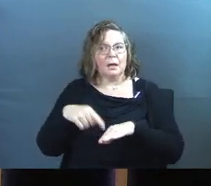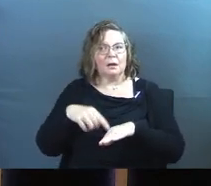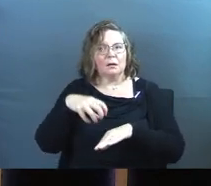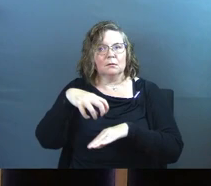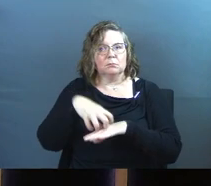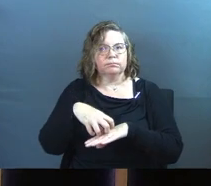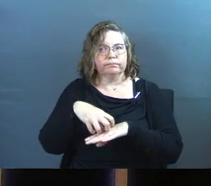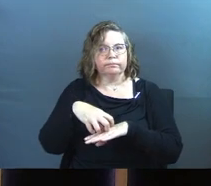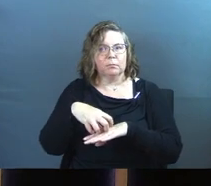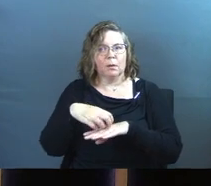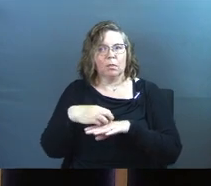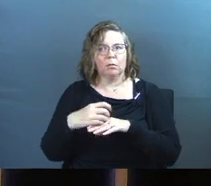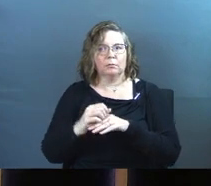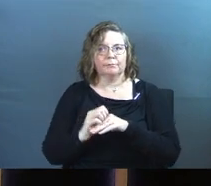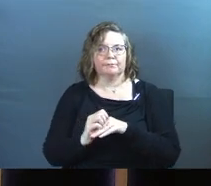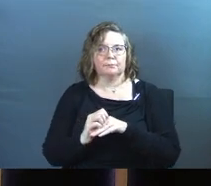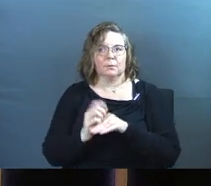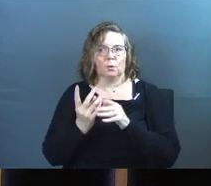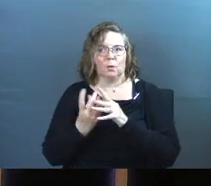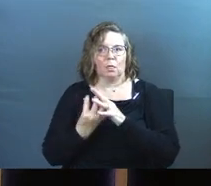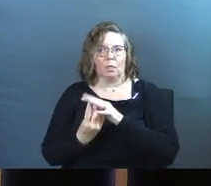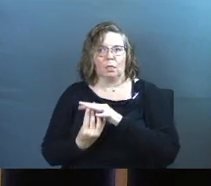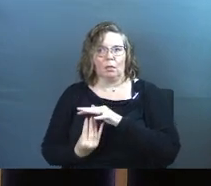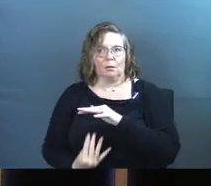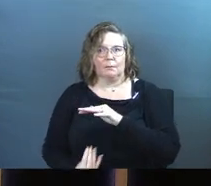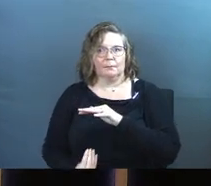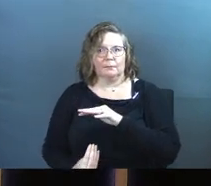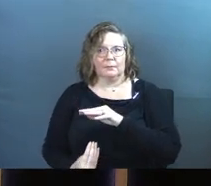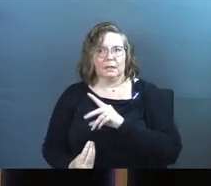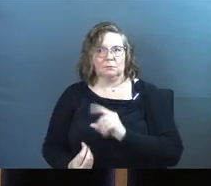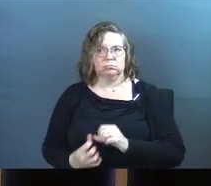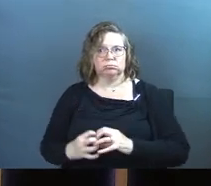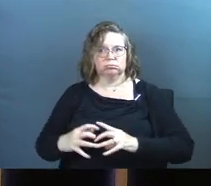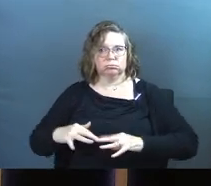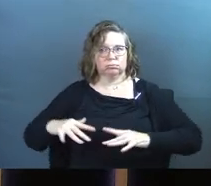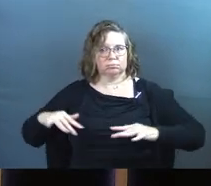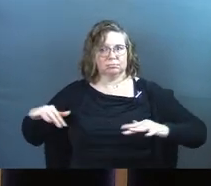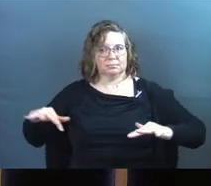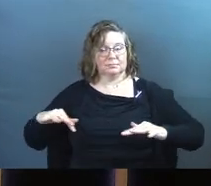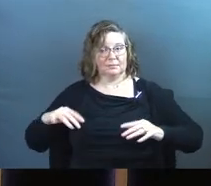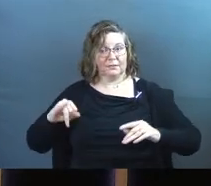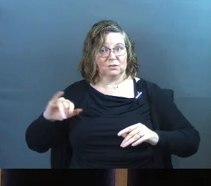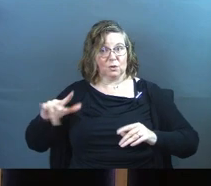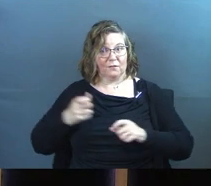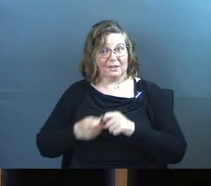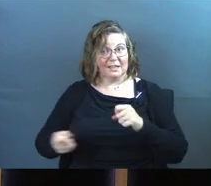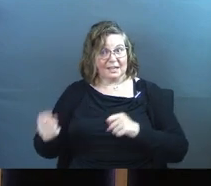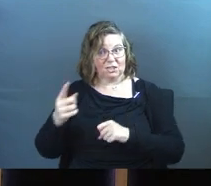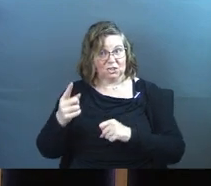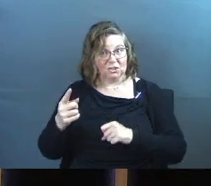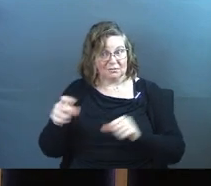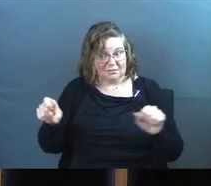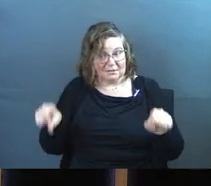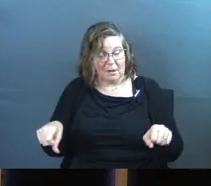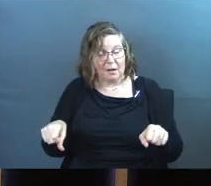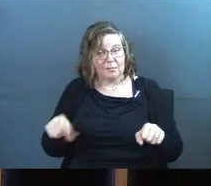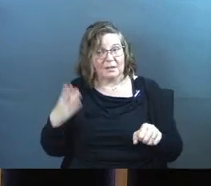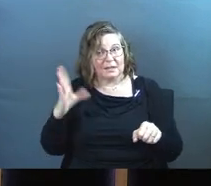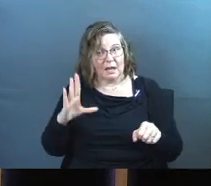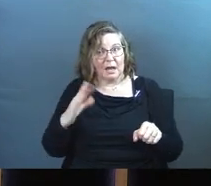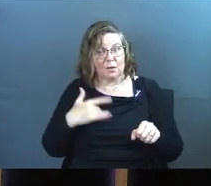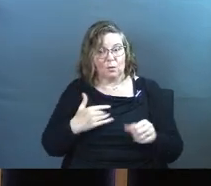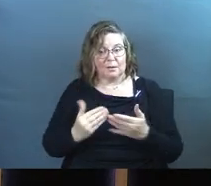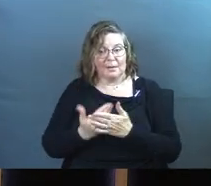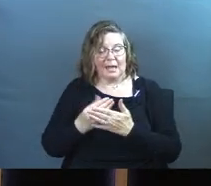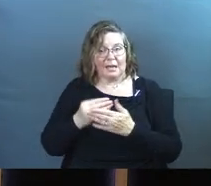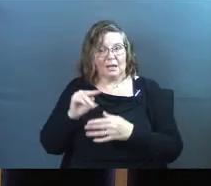as it rotted? Wouldn't the nutrients have gone down and fertilized the soil for the very next year? Is it possible that God was